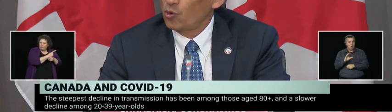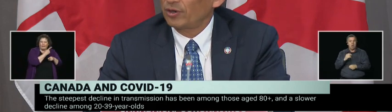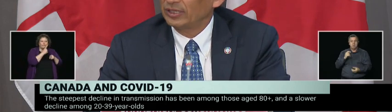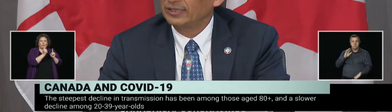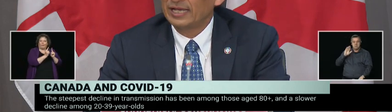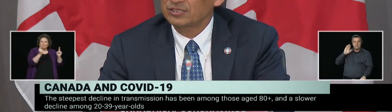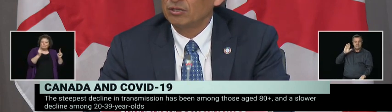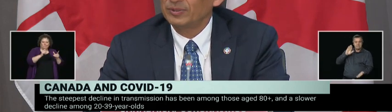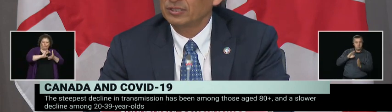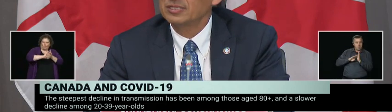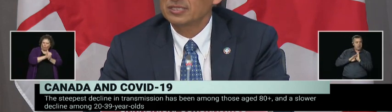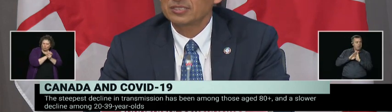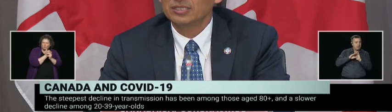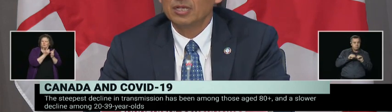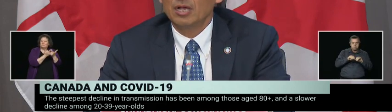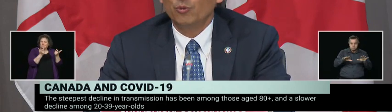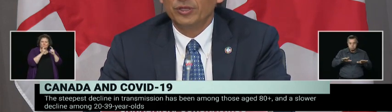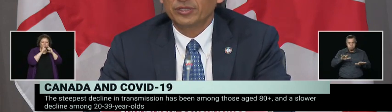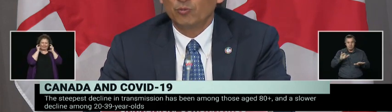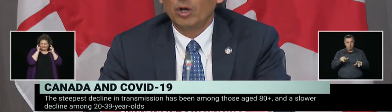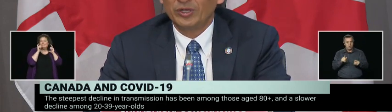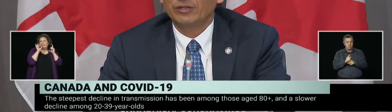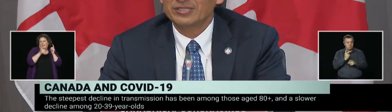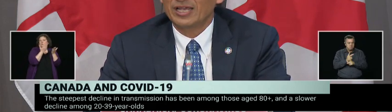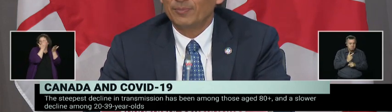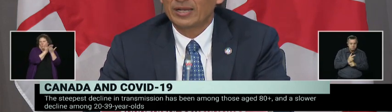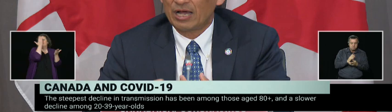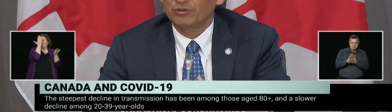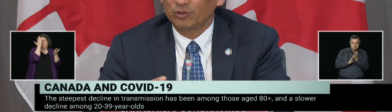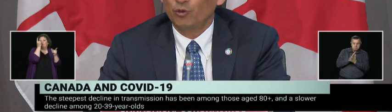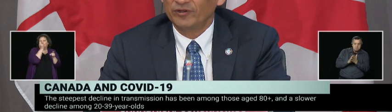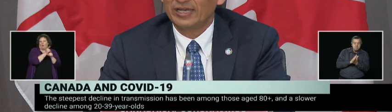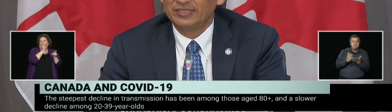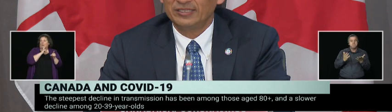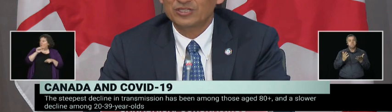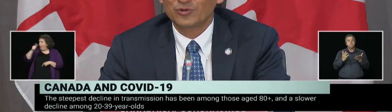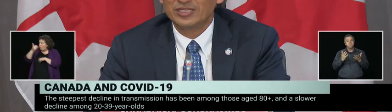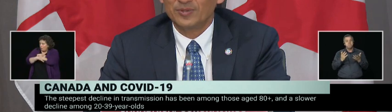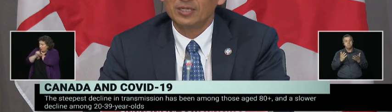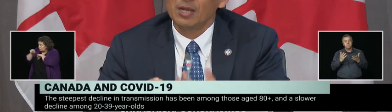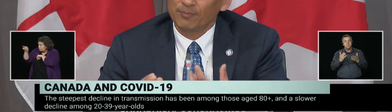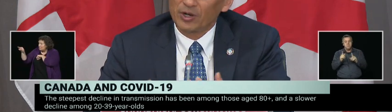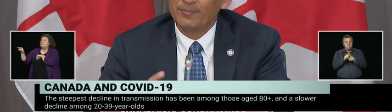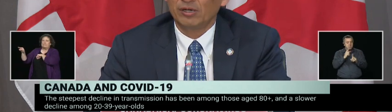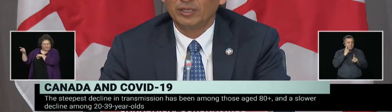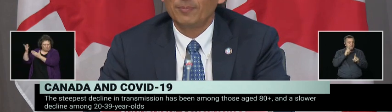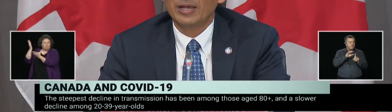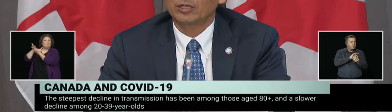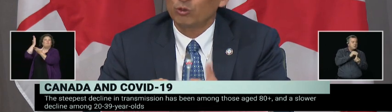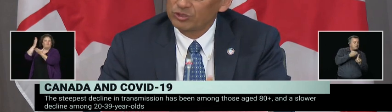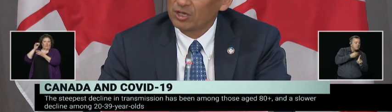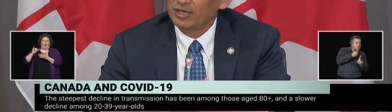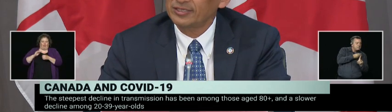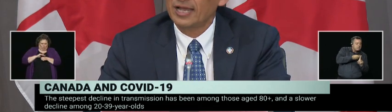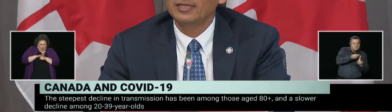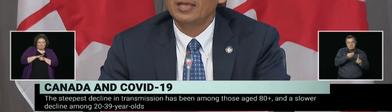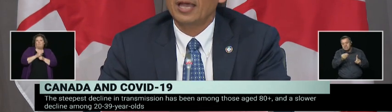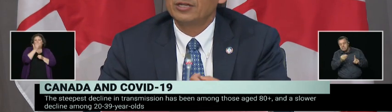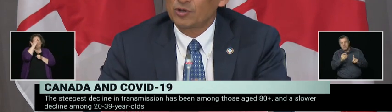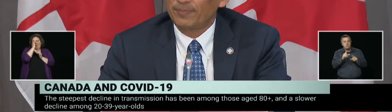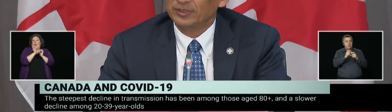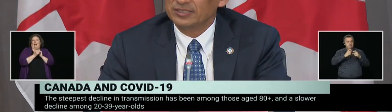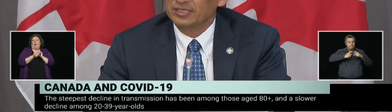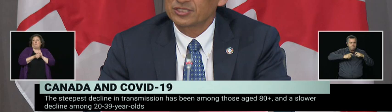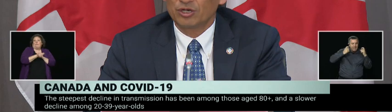the mask wearing, and that's all been consistent with what we understand about how COVID-19 is transmitted, primarily by close contact